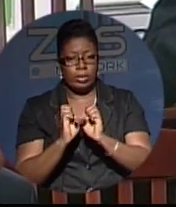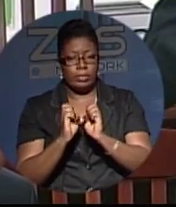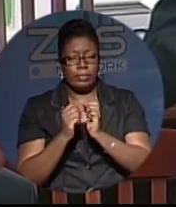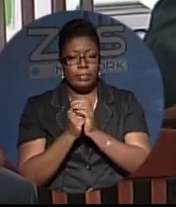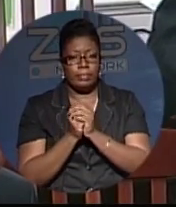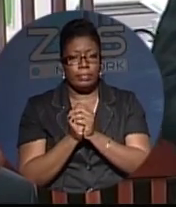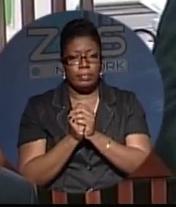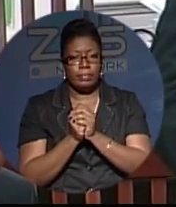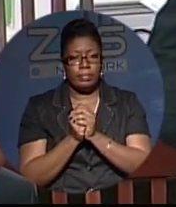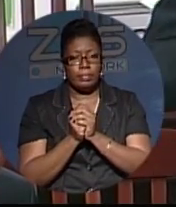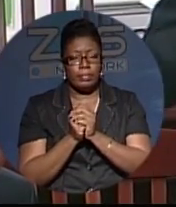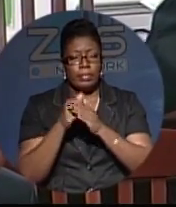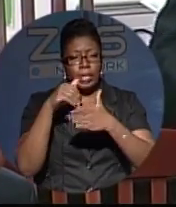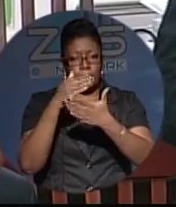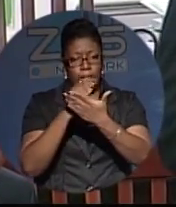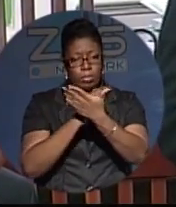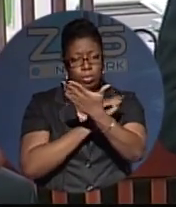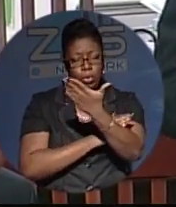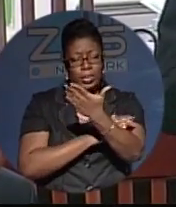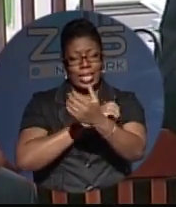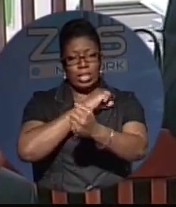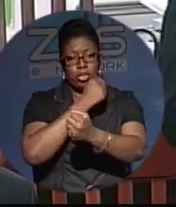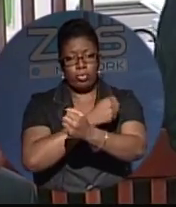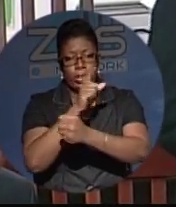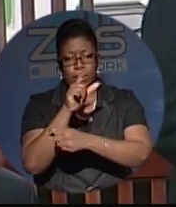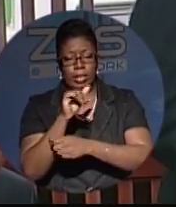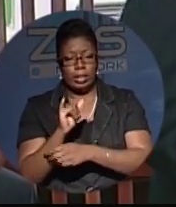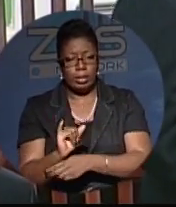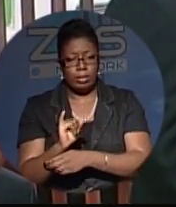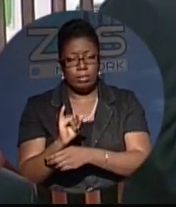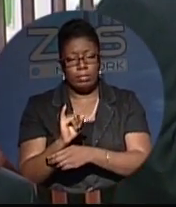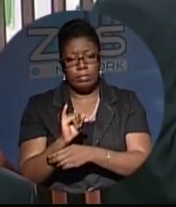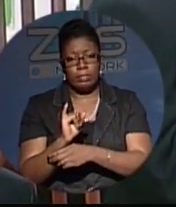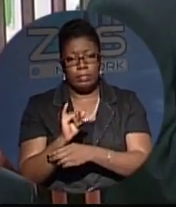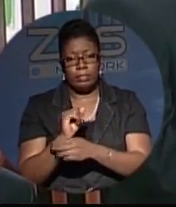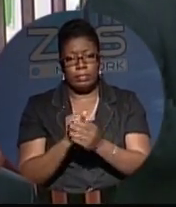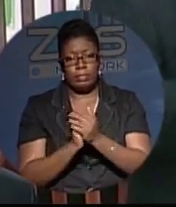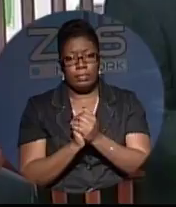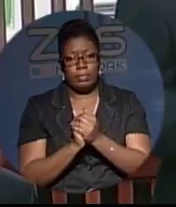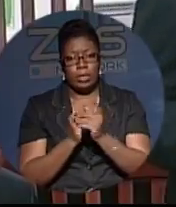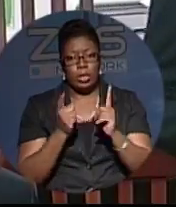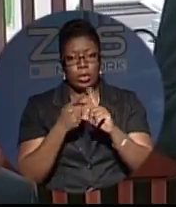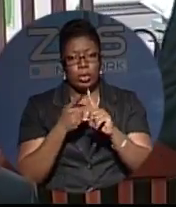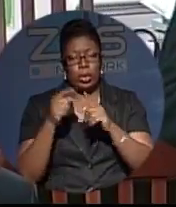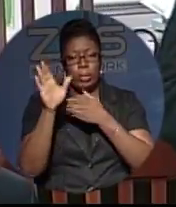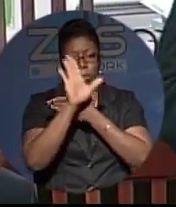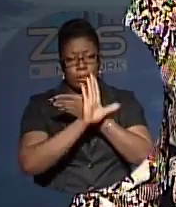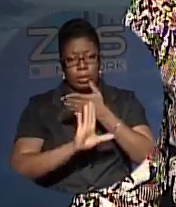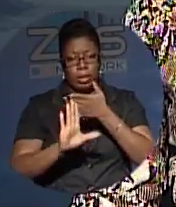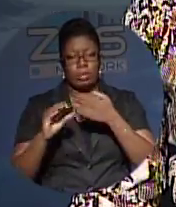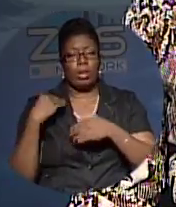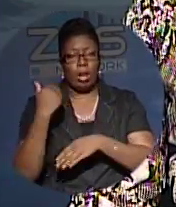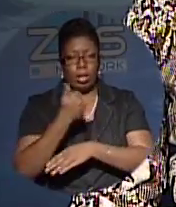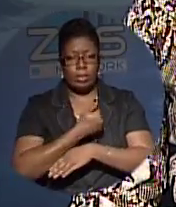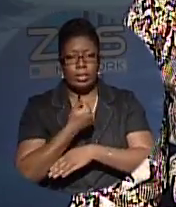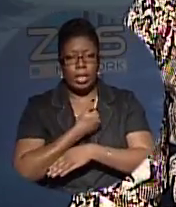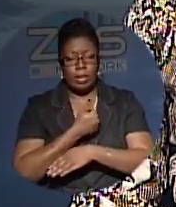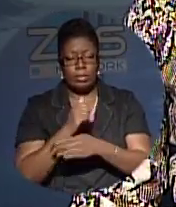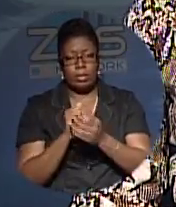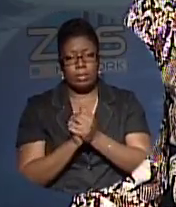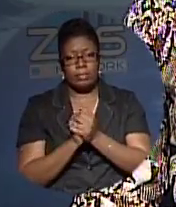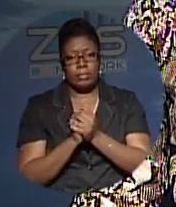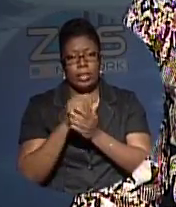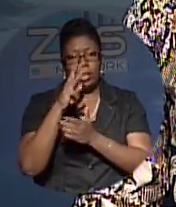at improving and strengthening our capacity to protect ourselves. However,